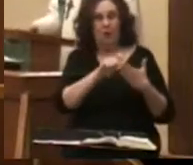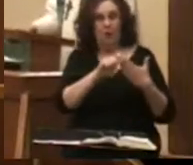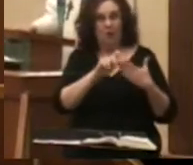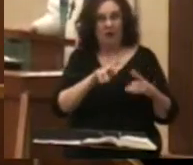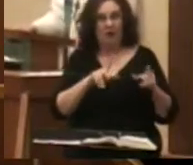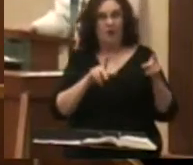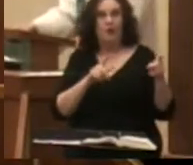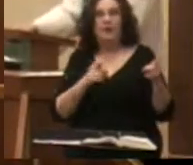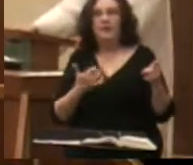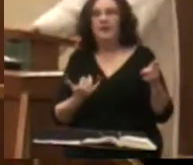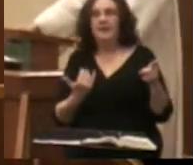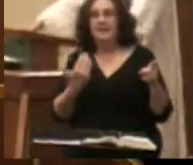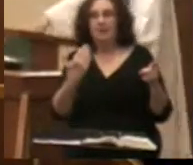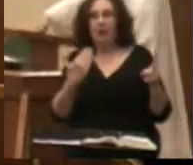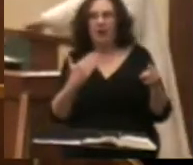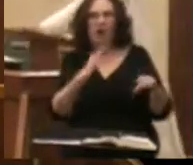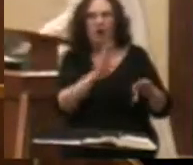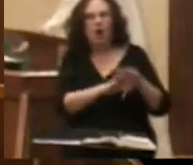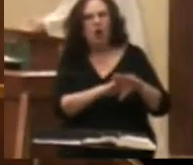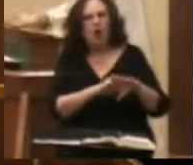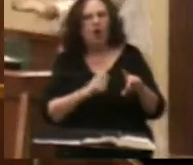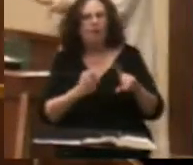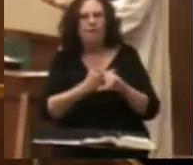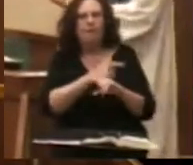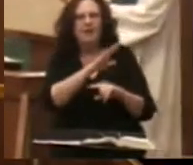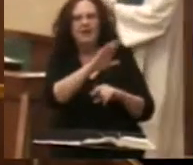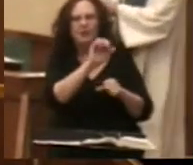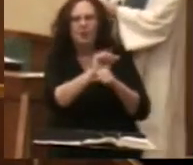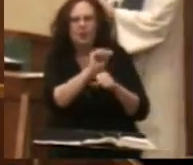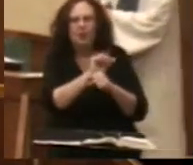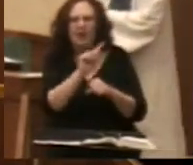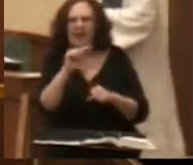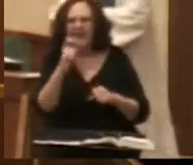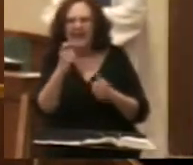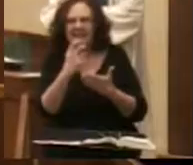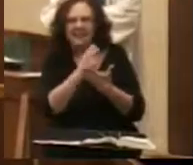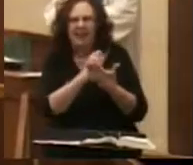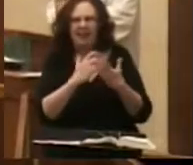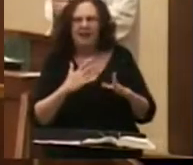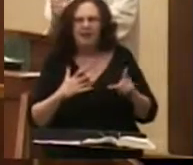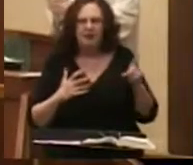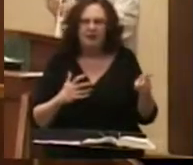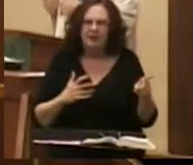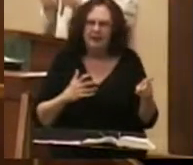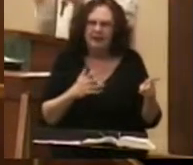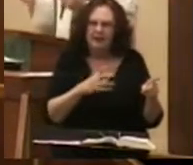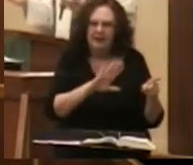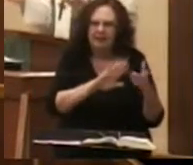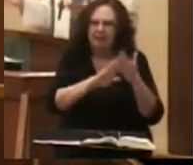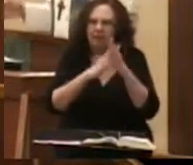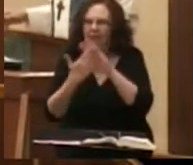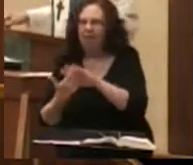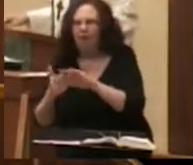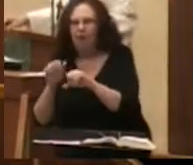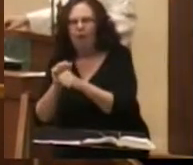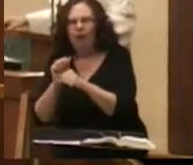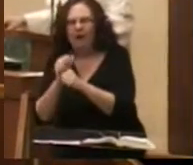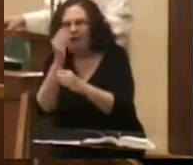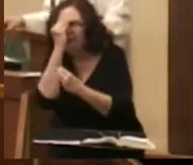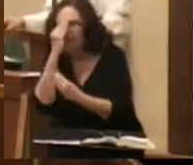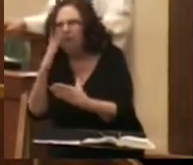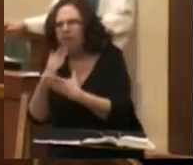and for this morning, being called out of his work as a tax collector by Jesus into the work of telling others